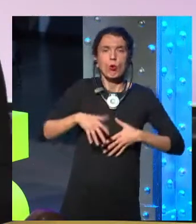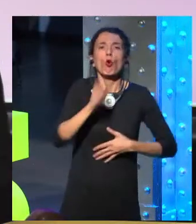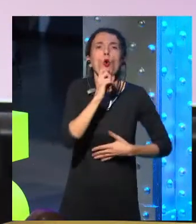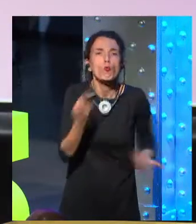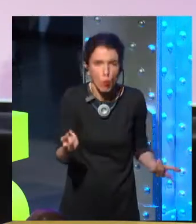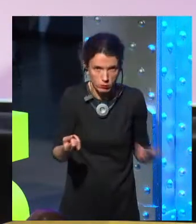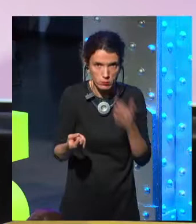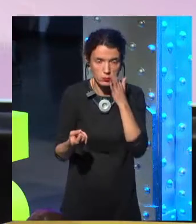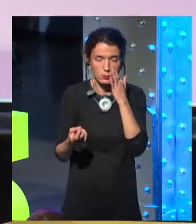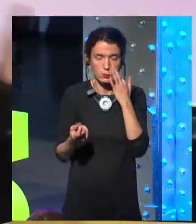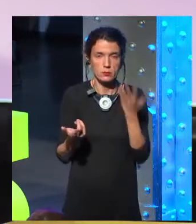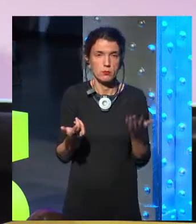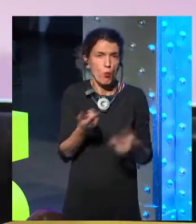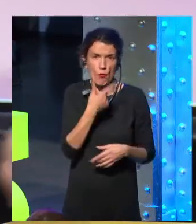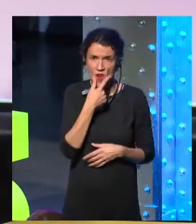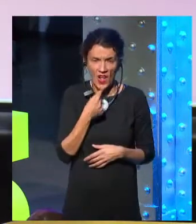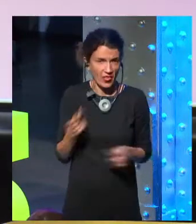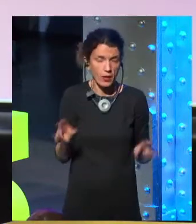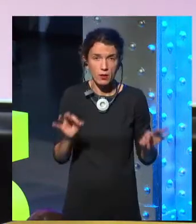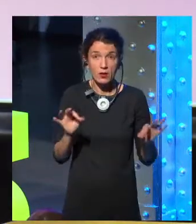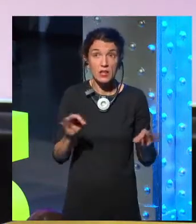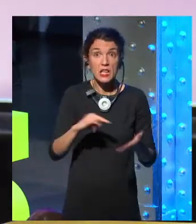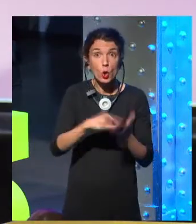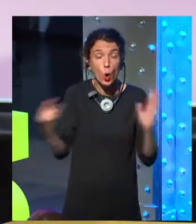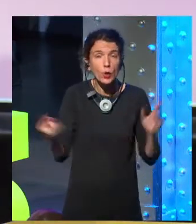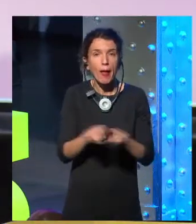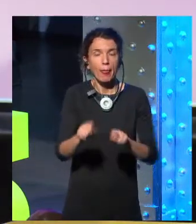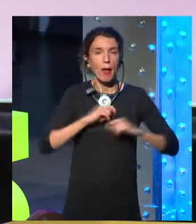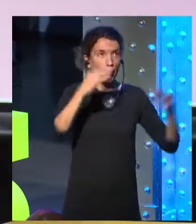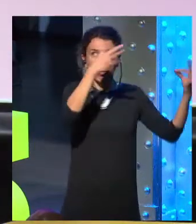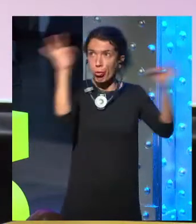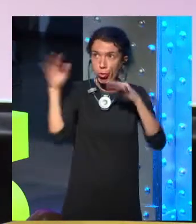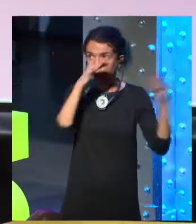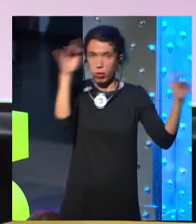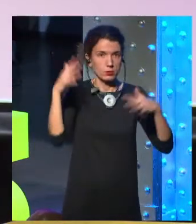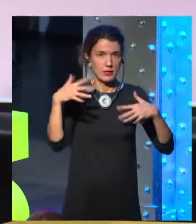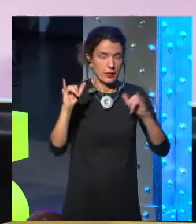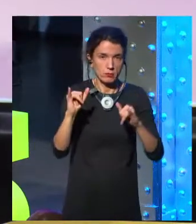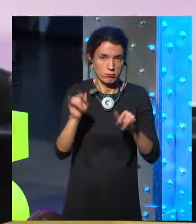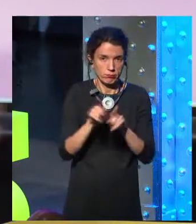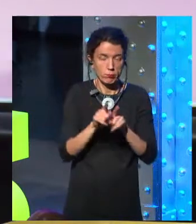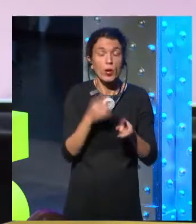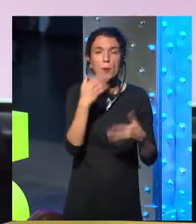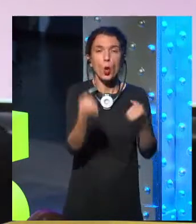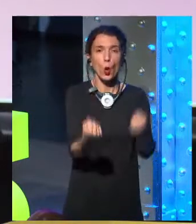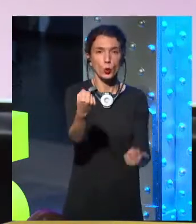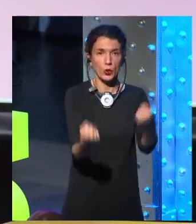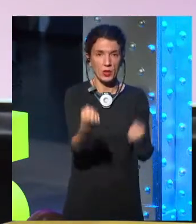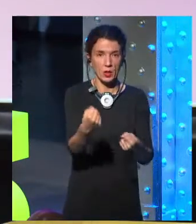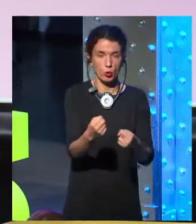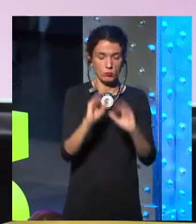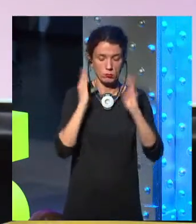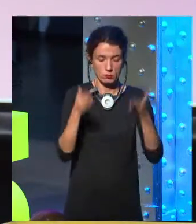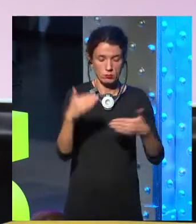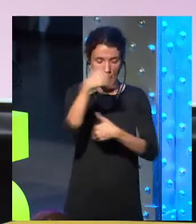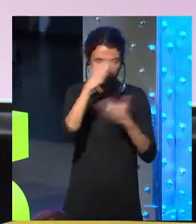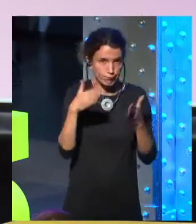is very simple. Everything about a car is supporting your primary focus so that you can calculate where the cars are on the road